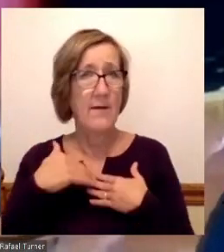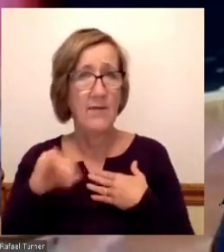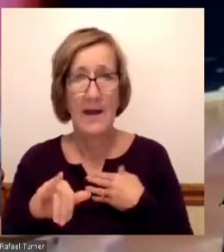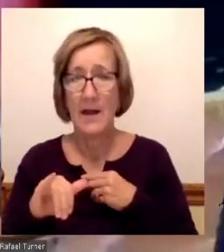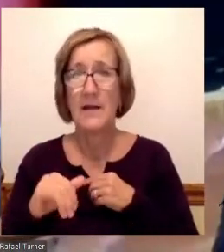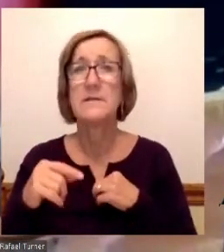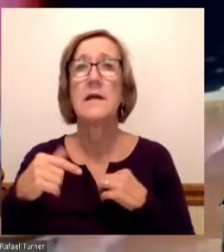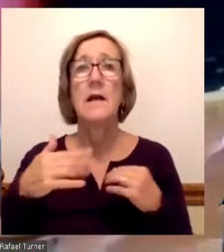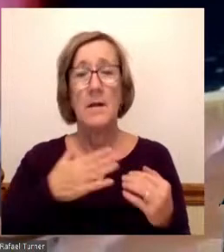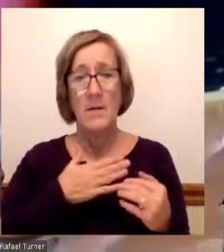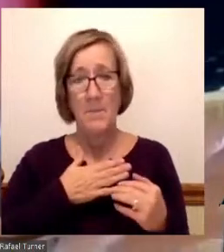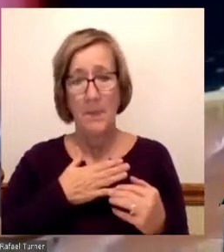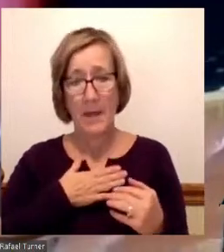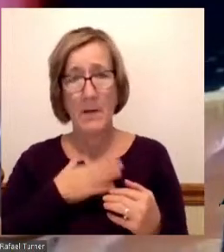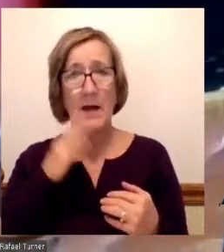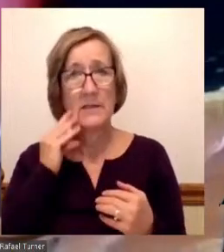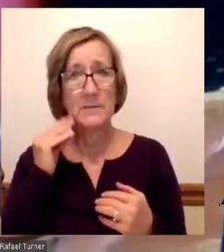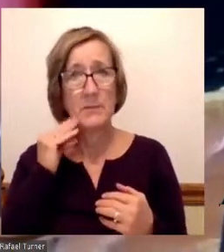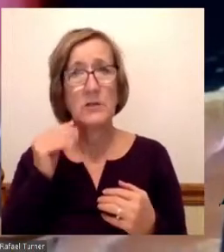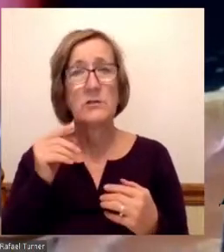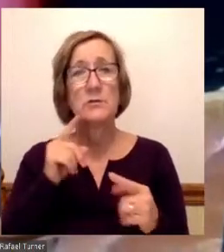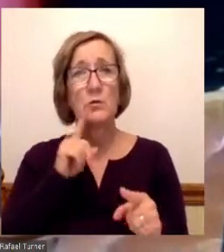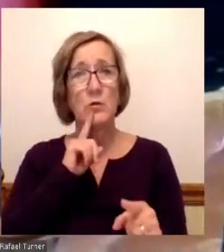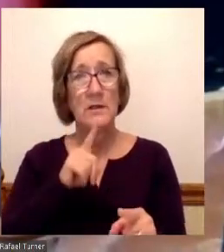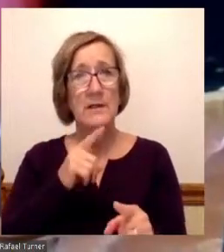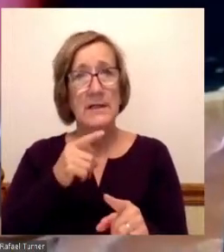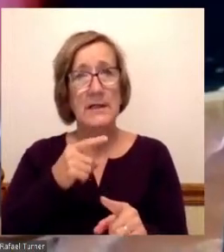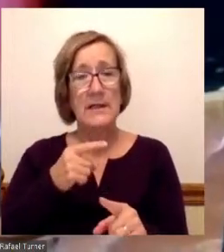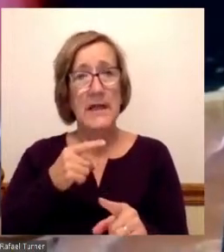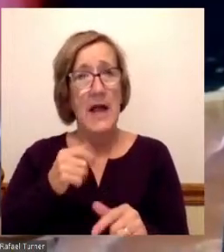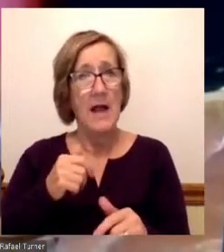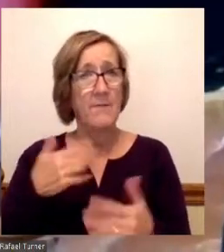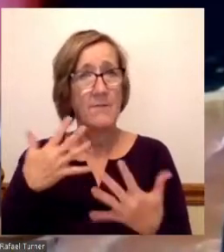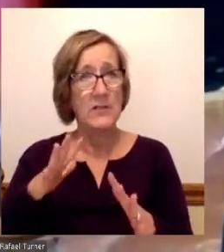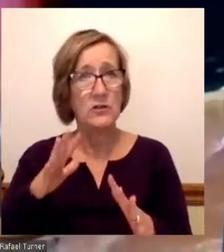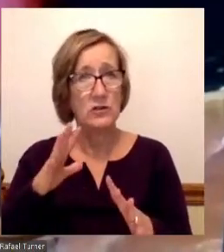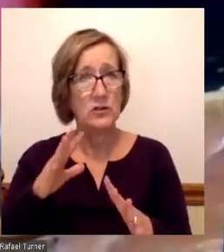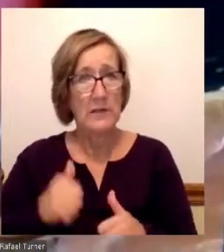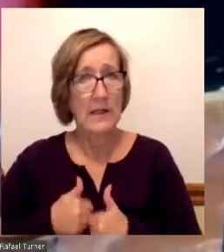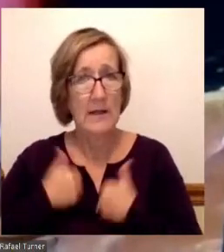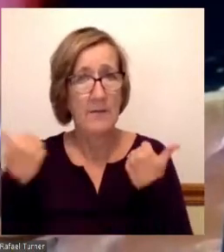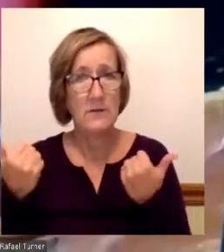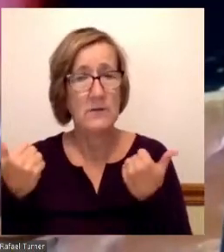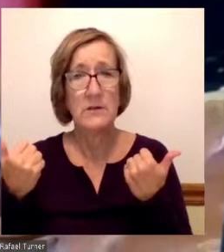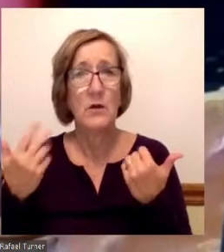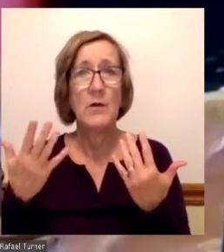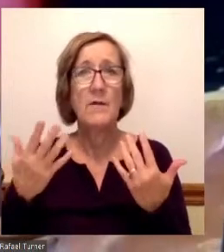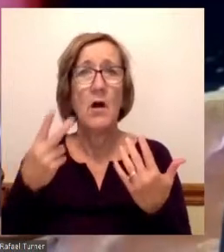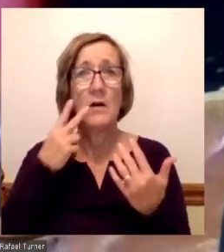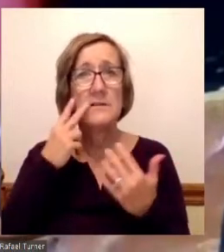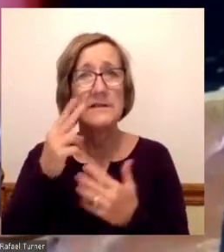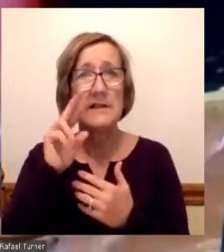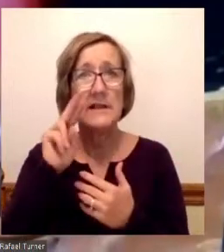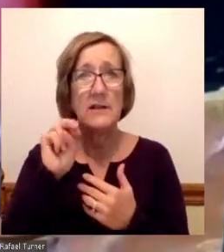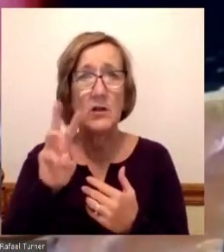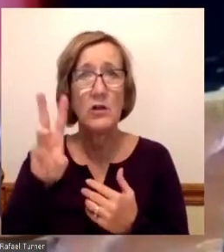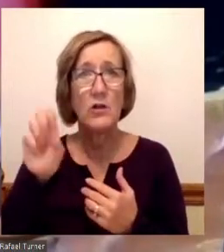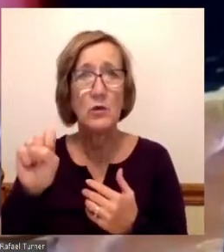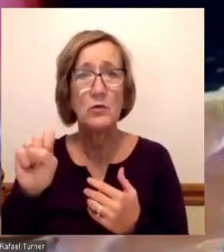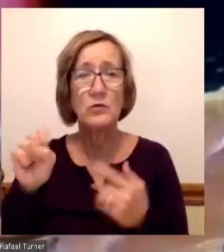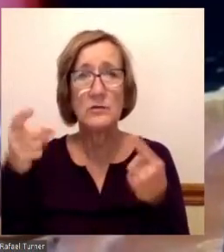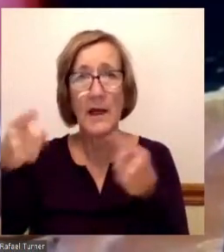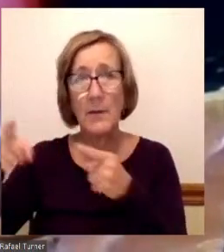bring to this board is a lived experience. We've all sat at home and watched over the news and what's happened over this year